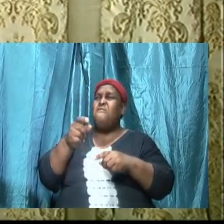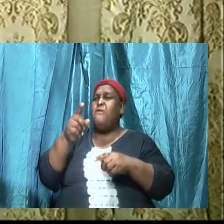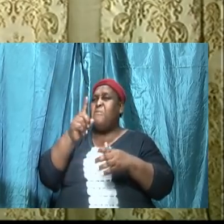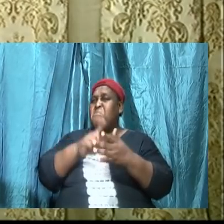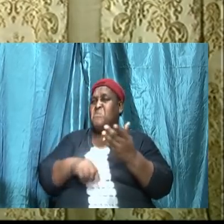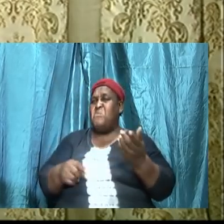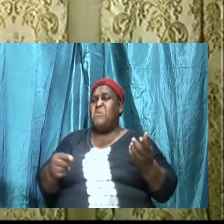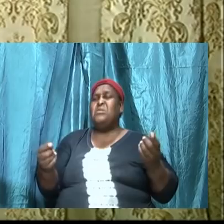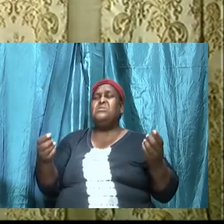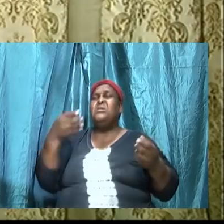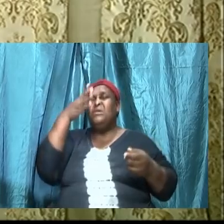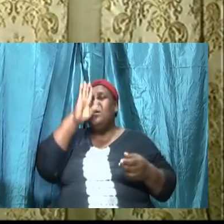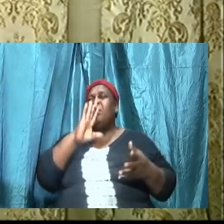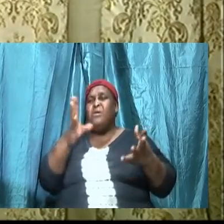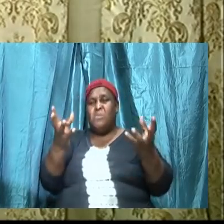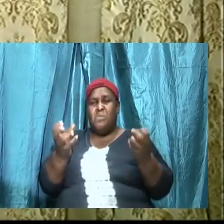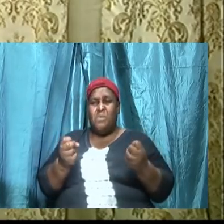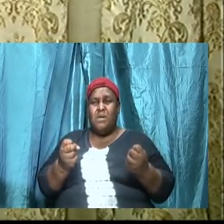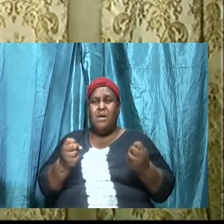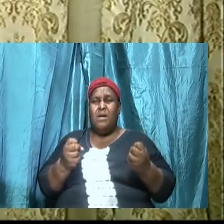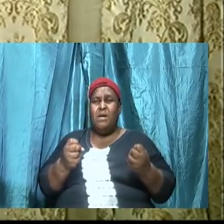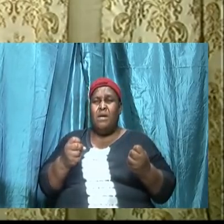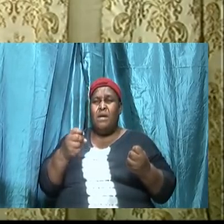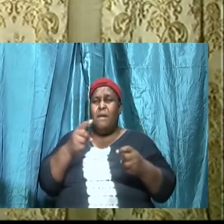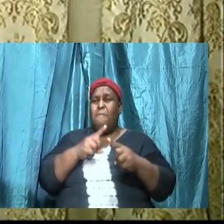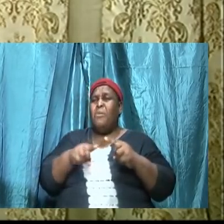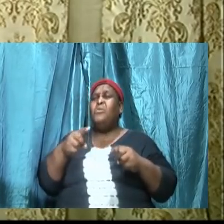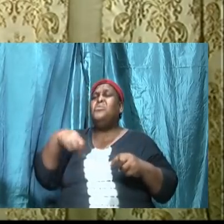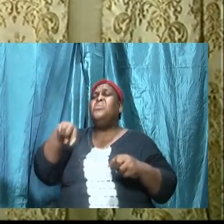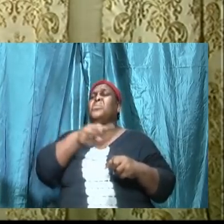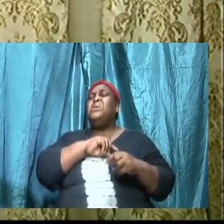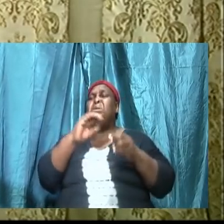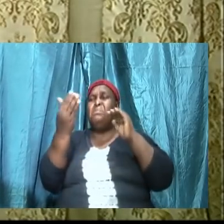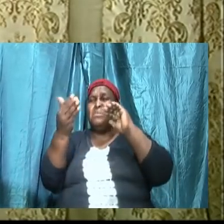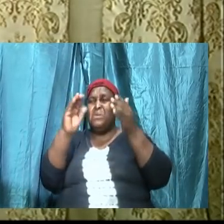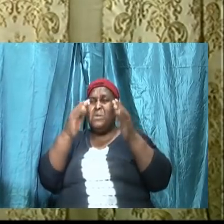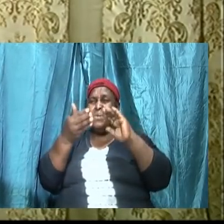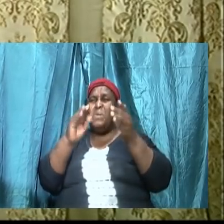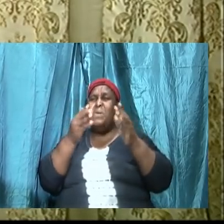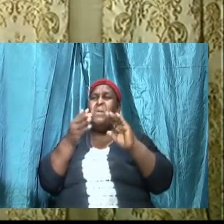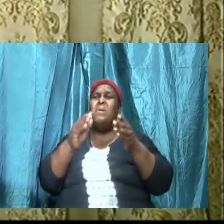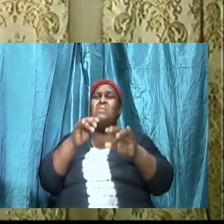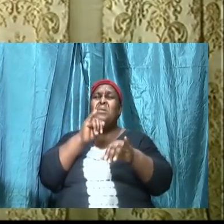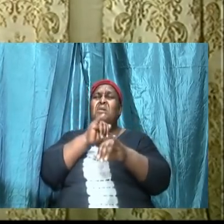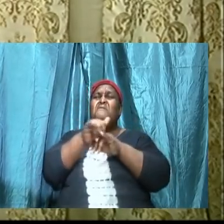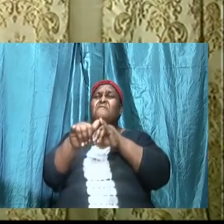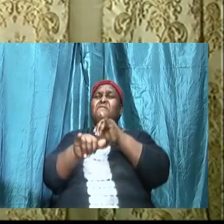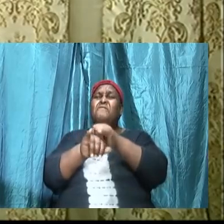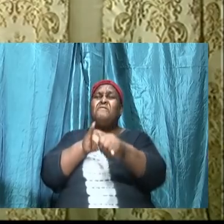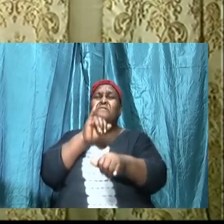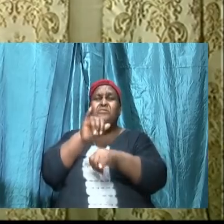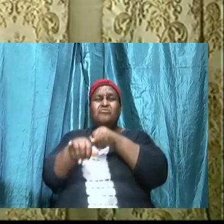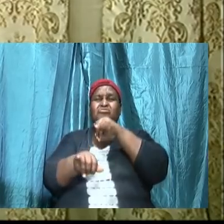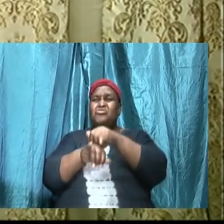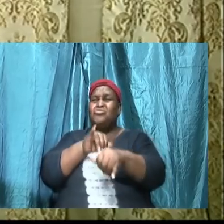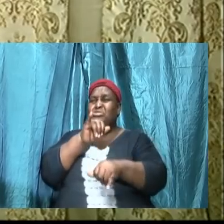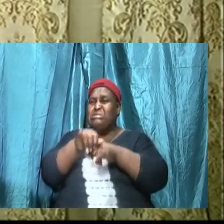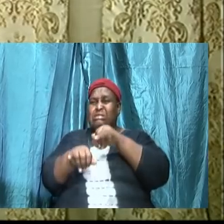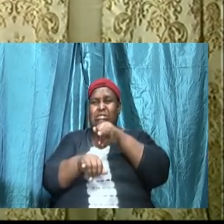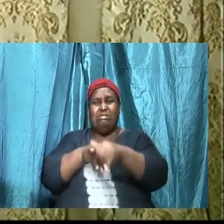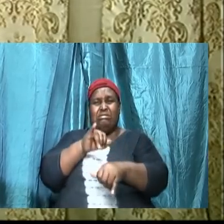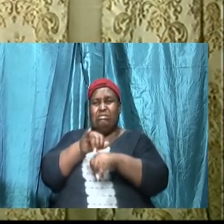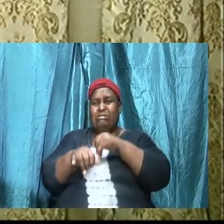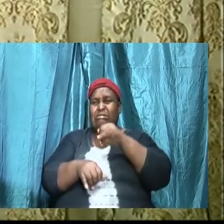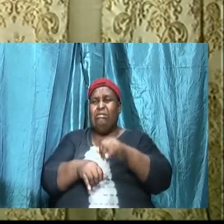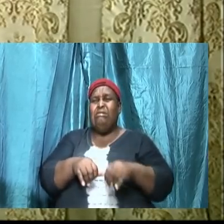we become deceived, because we are not walking in the word, and I'm going to be looking at a